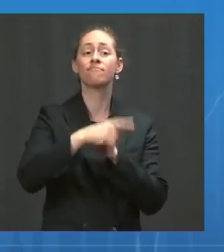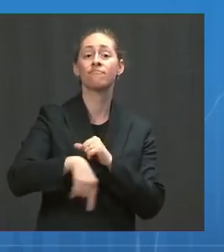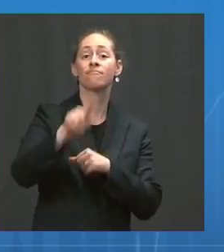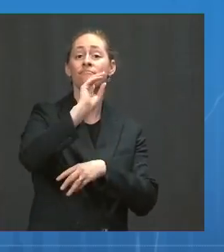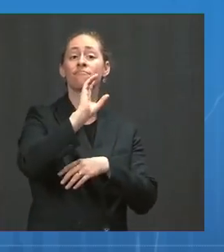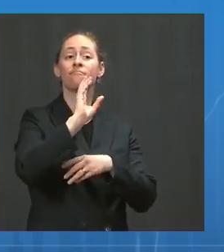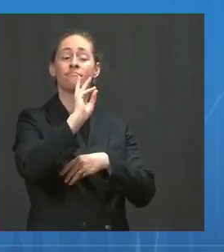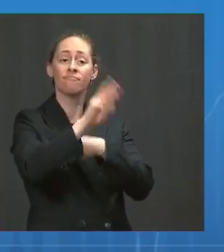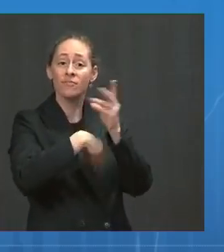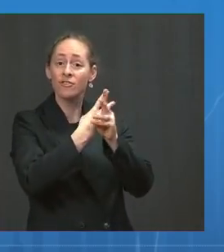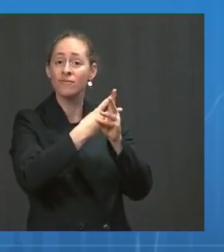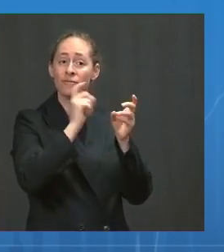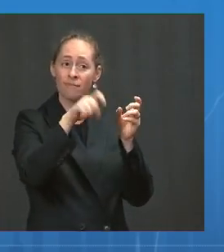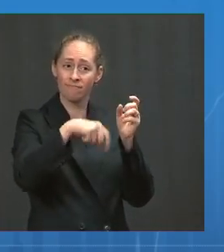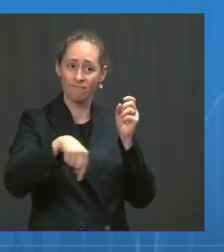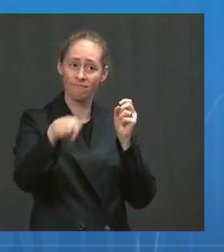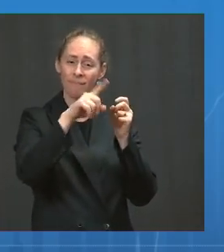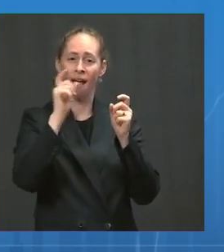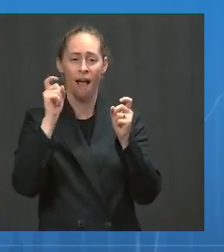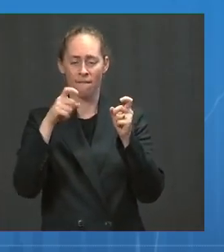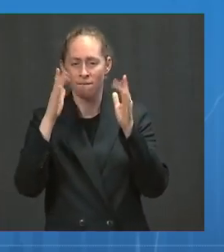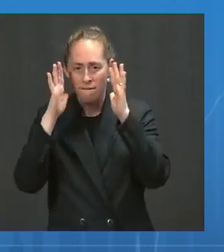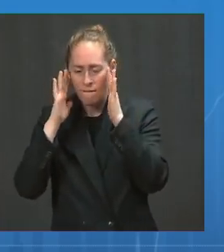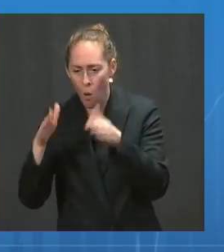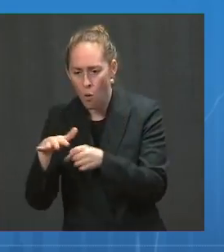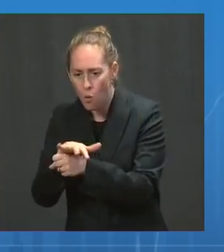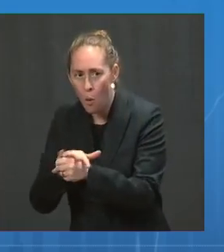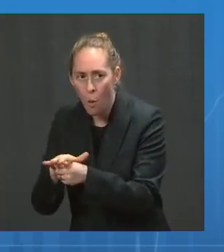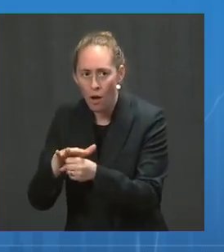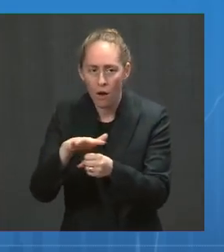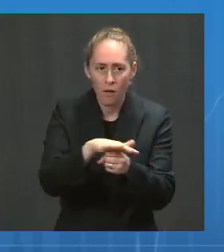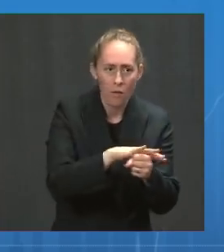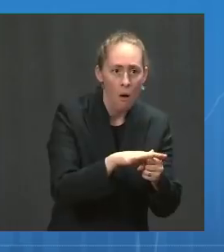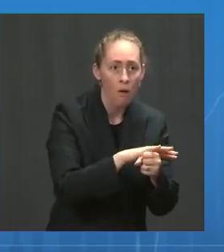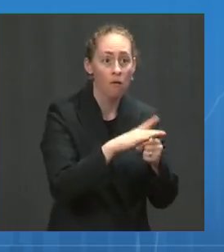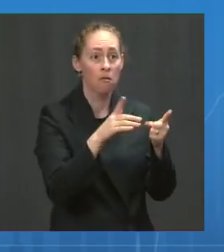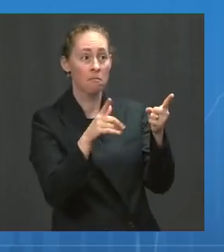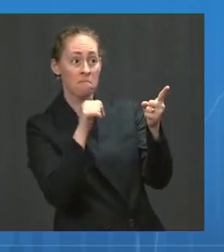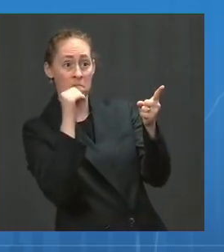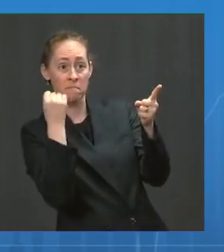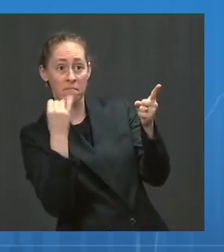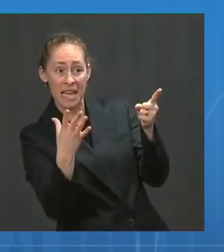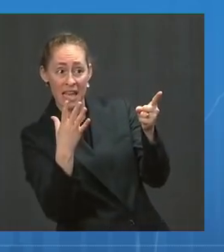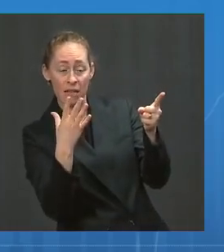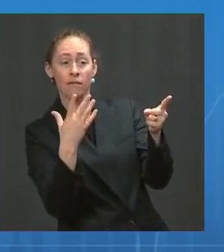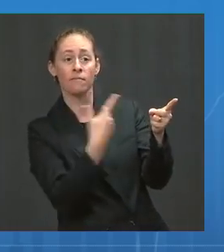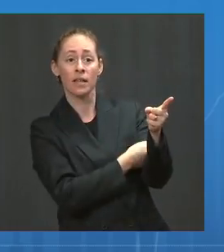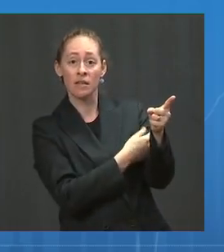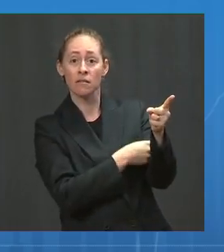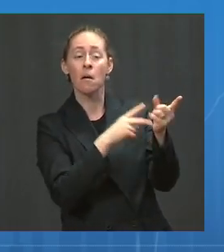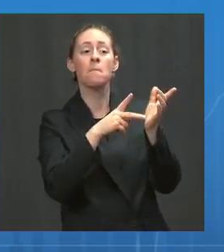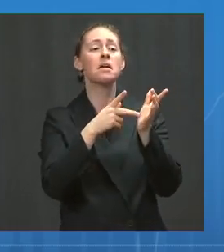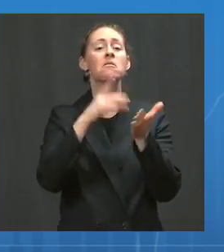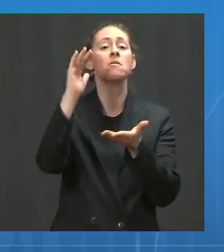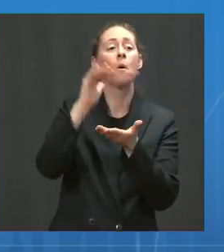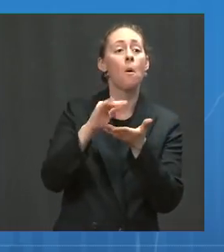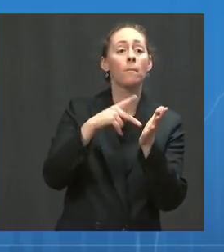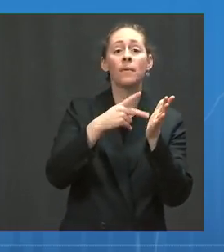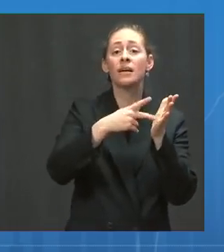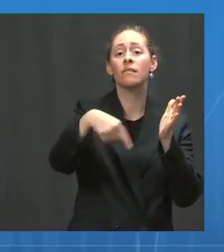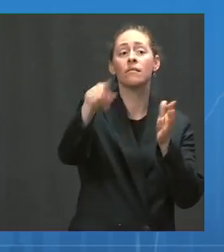If you have areas of low vaccination and high case rates, then I would say local policymakers might consider whether